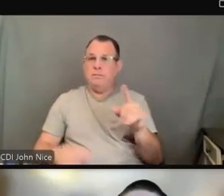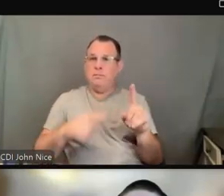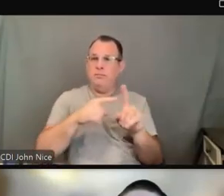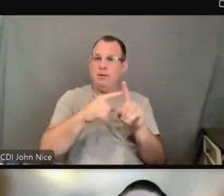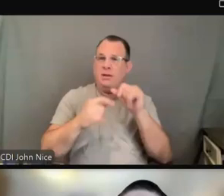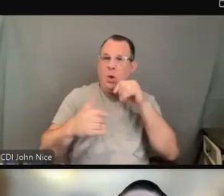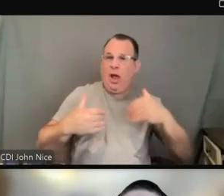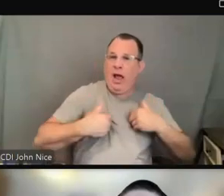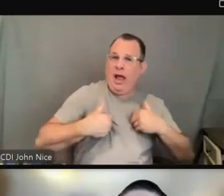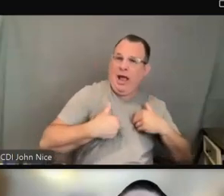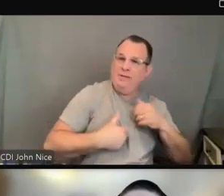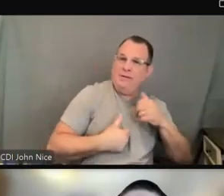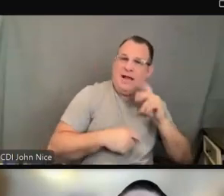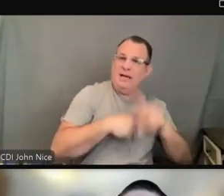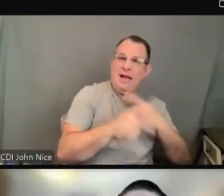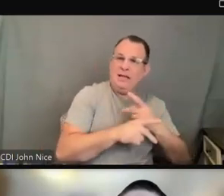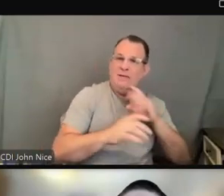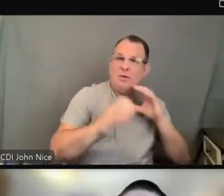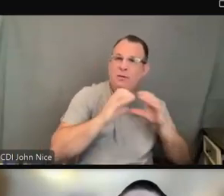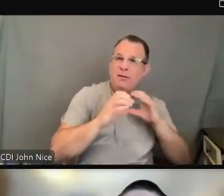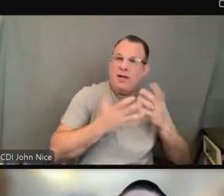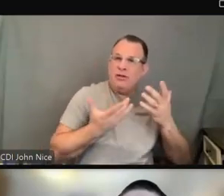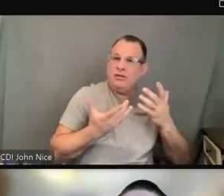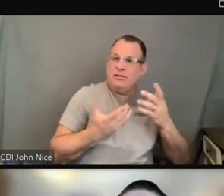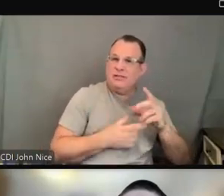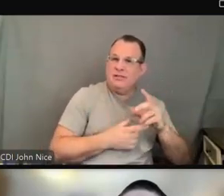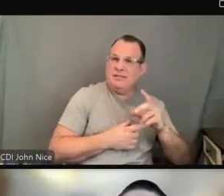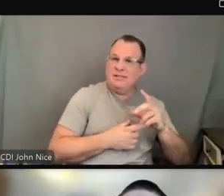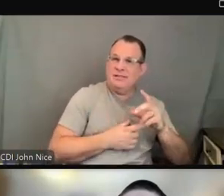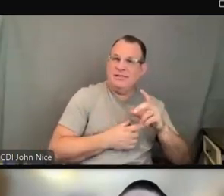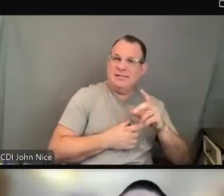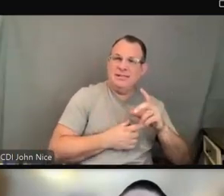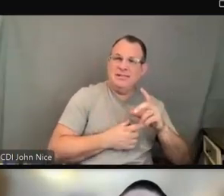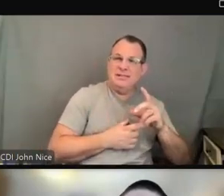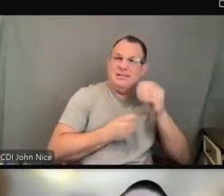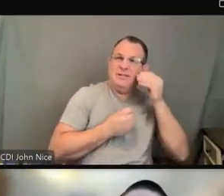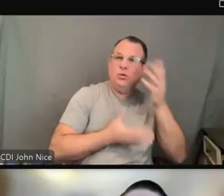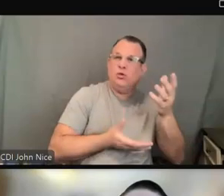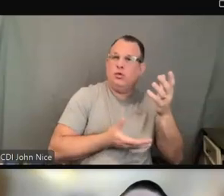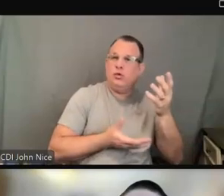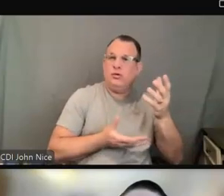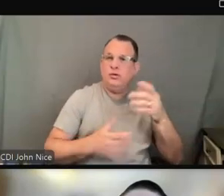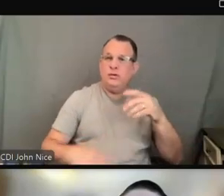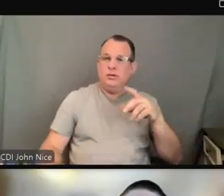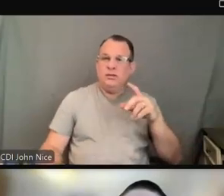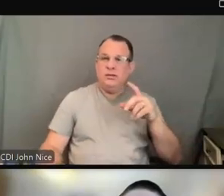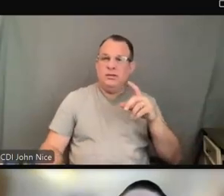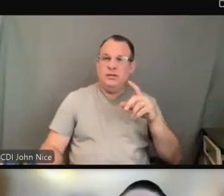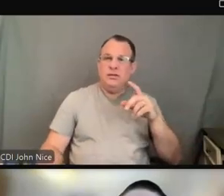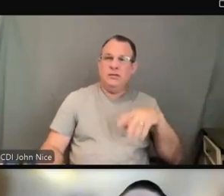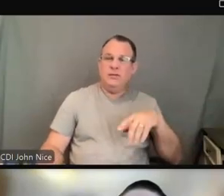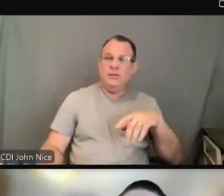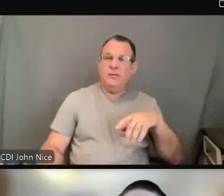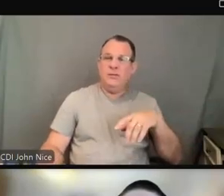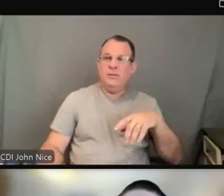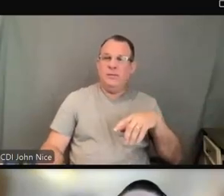I think that answers the question. I think so. And the next two are very similar. They ask if a family member who is deaf,